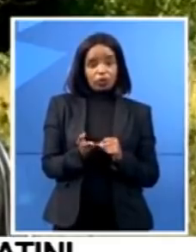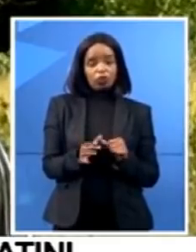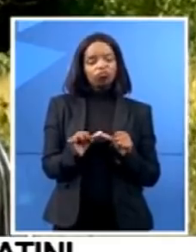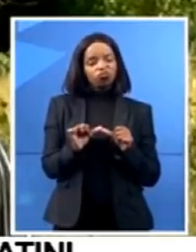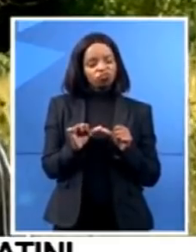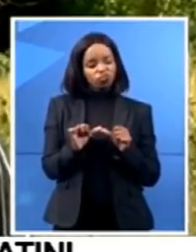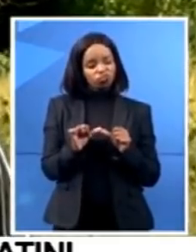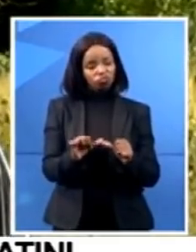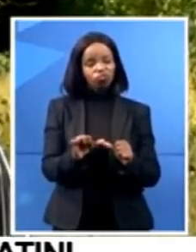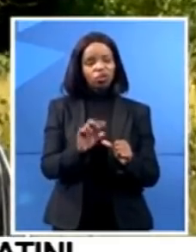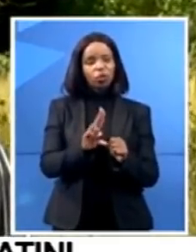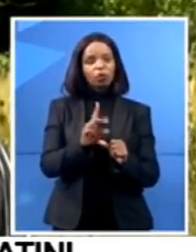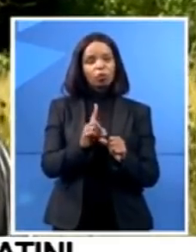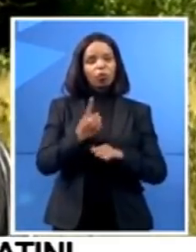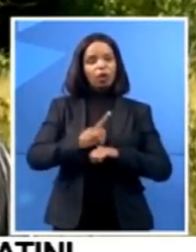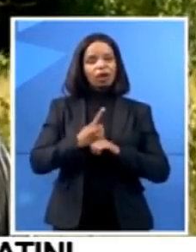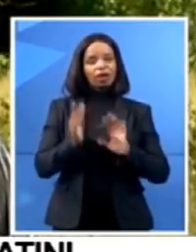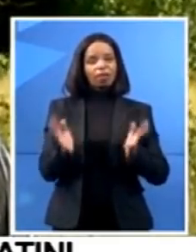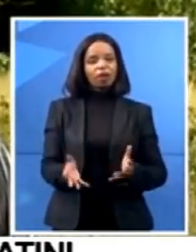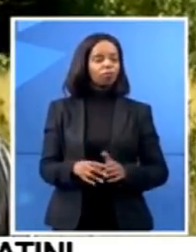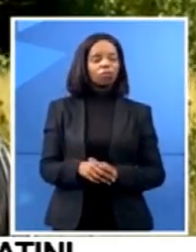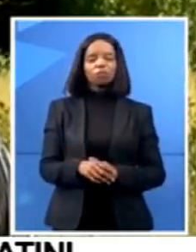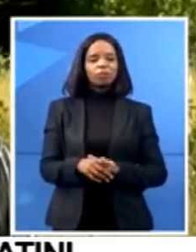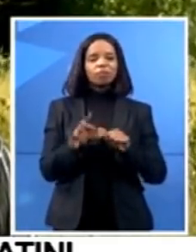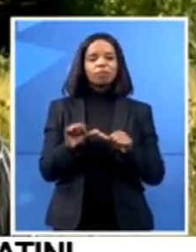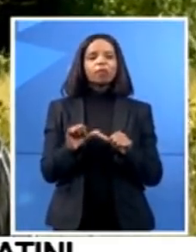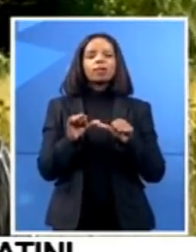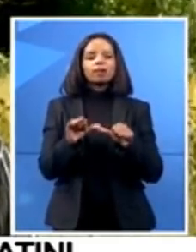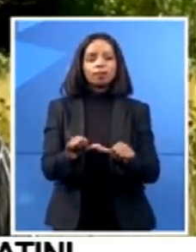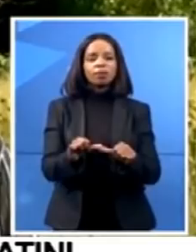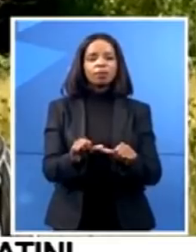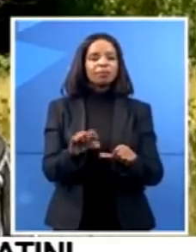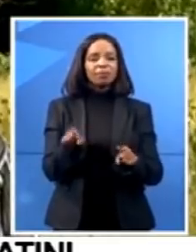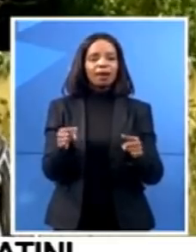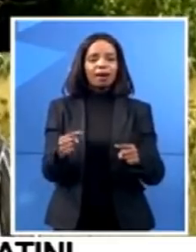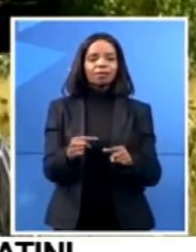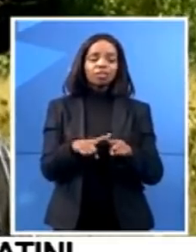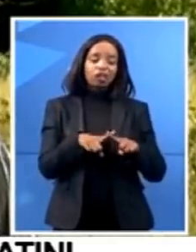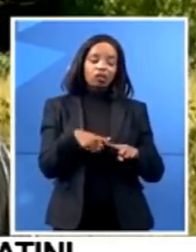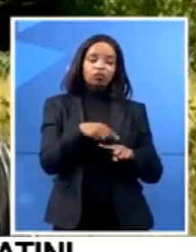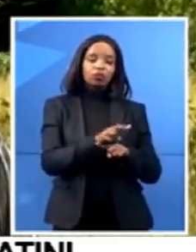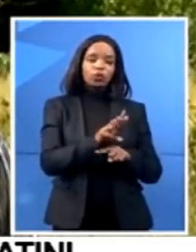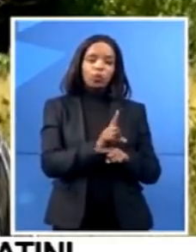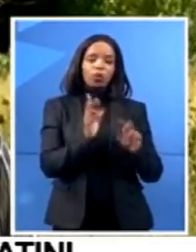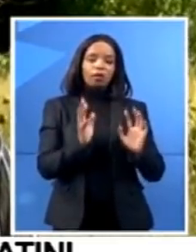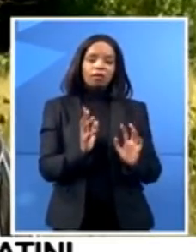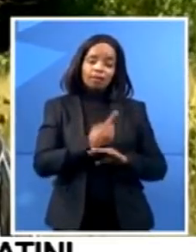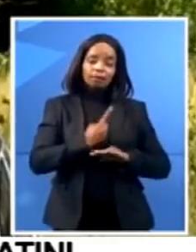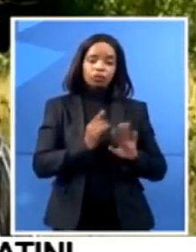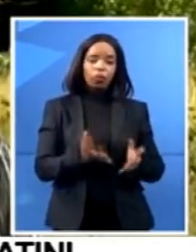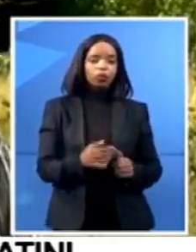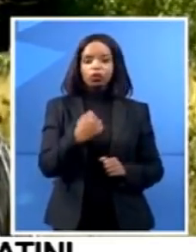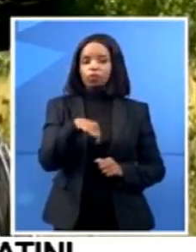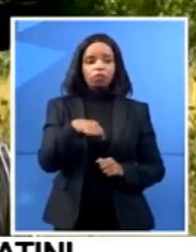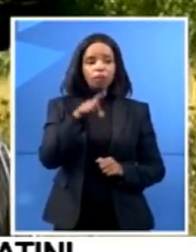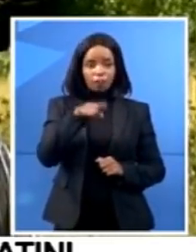it should not be the issue of these 21 days, but it should be a permanent solution to the problem of this